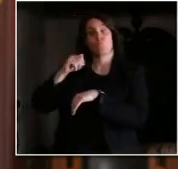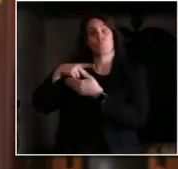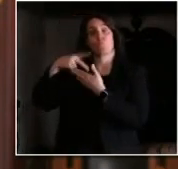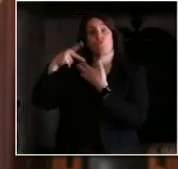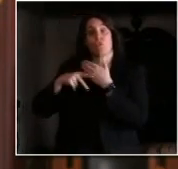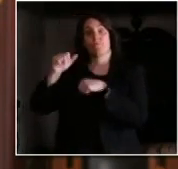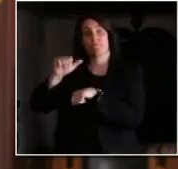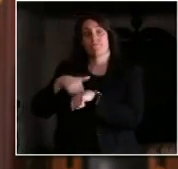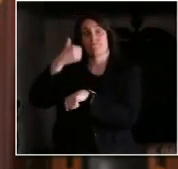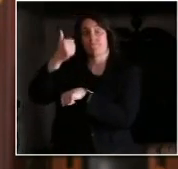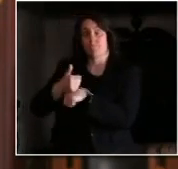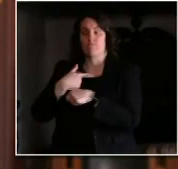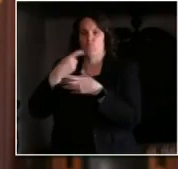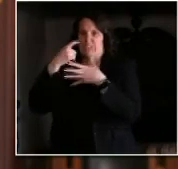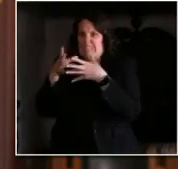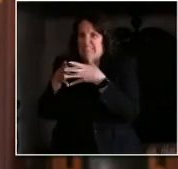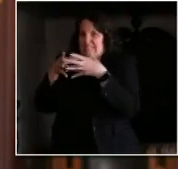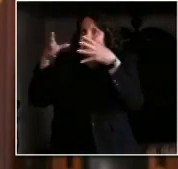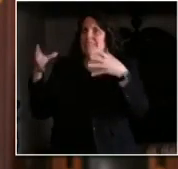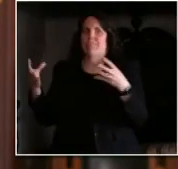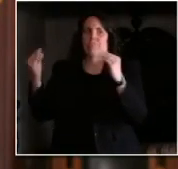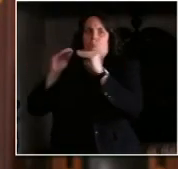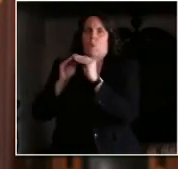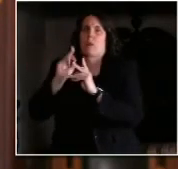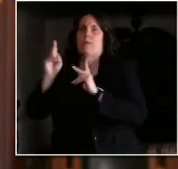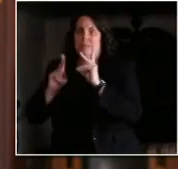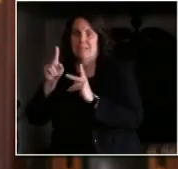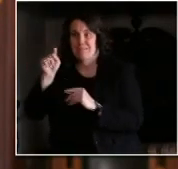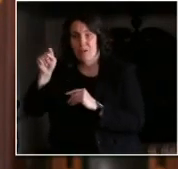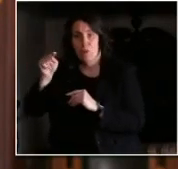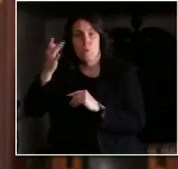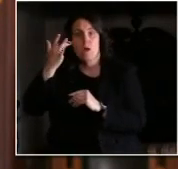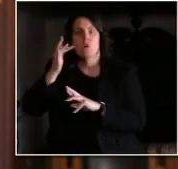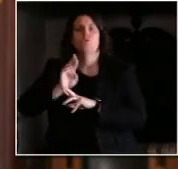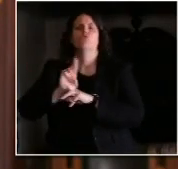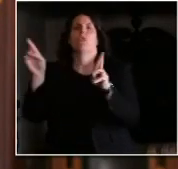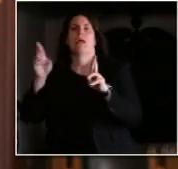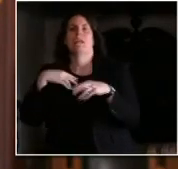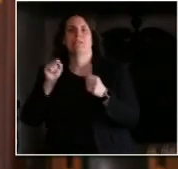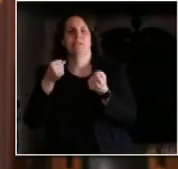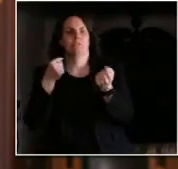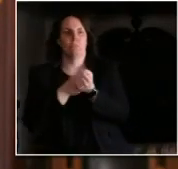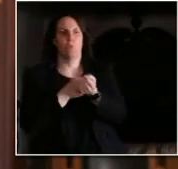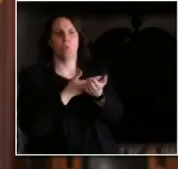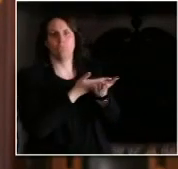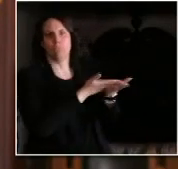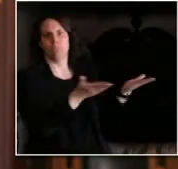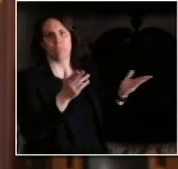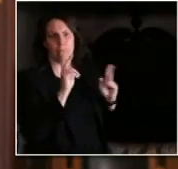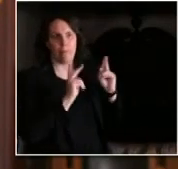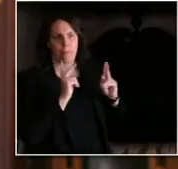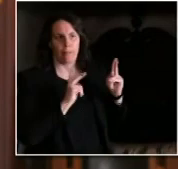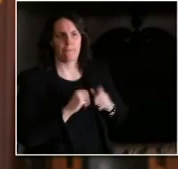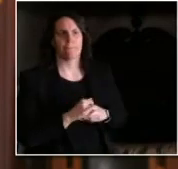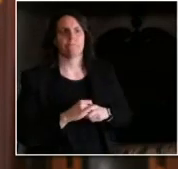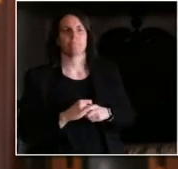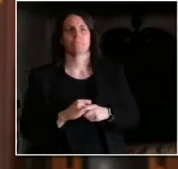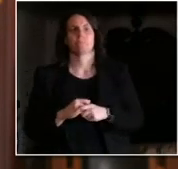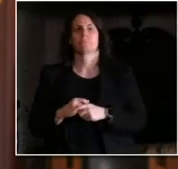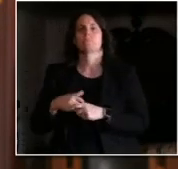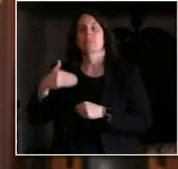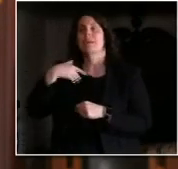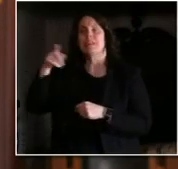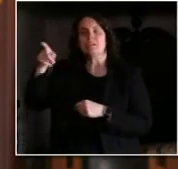that we're hearing about to communities specifically or to particular kinds of populations I think health care